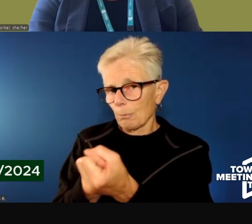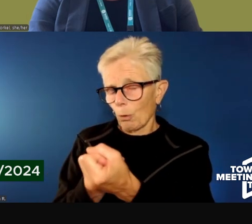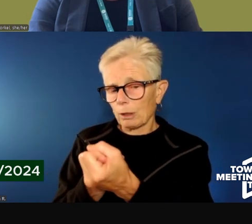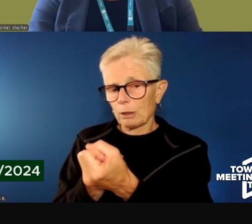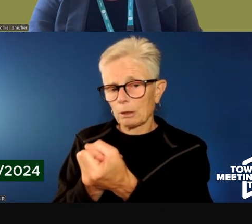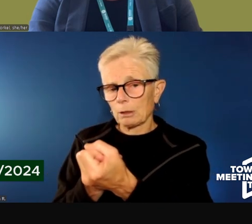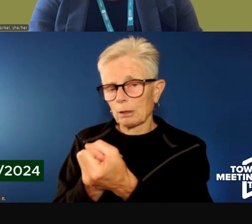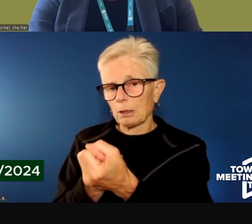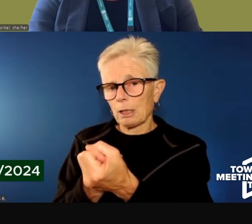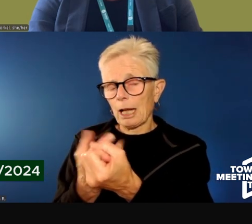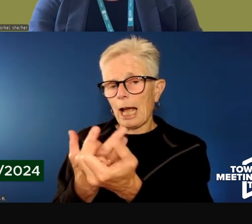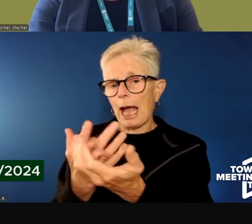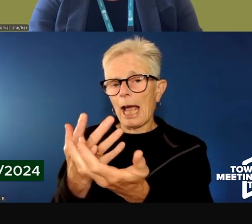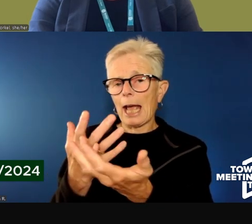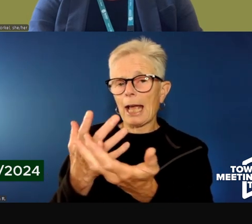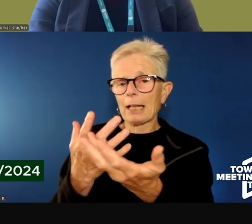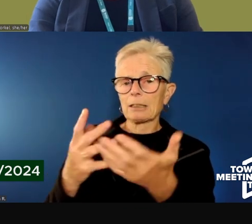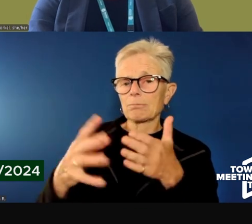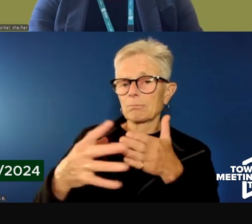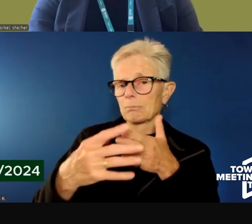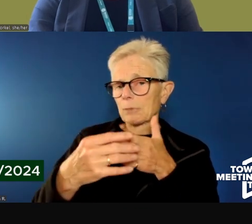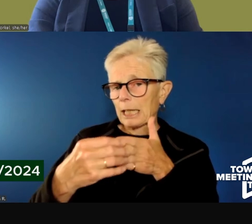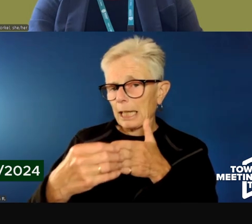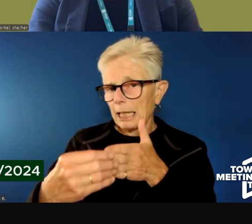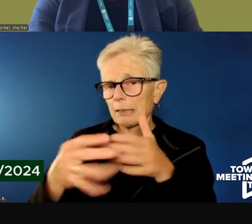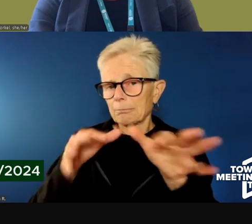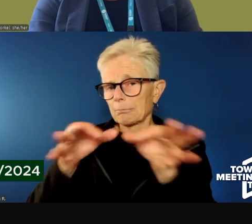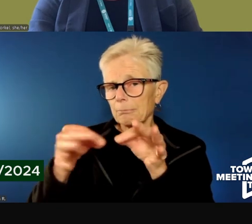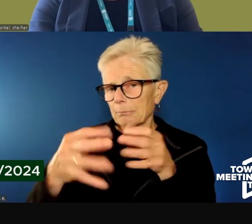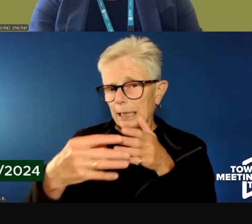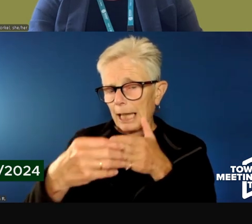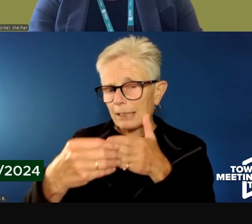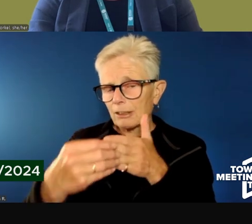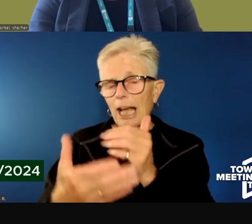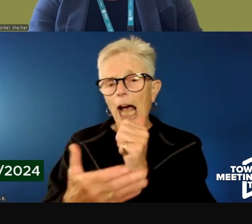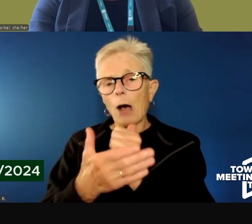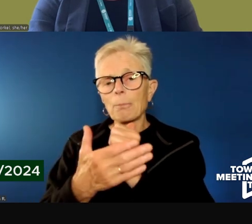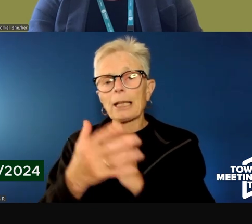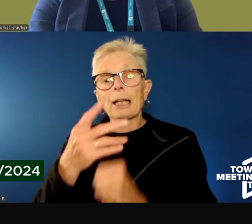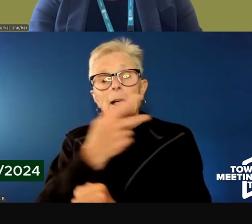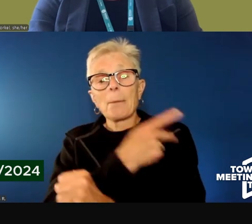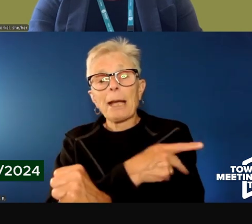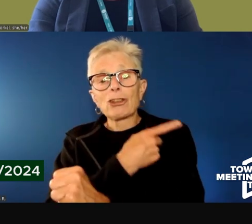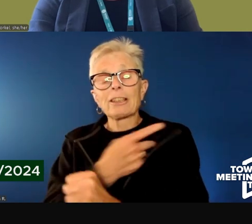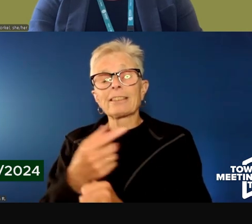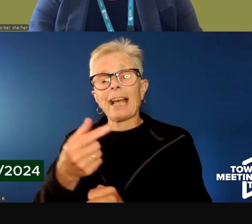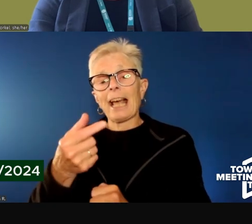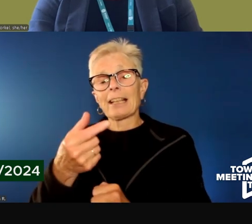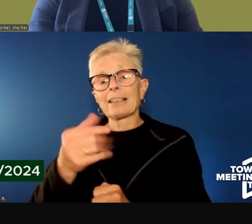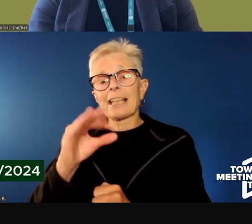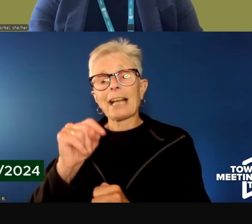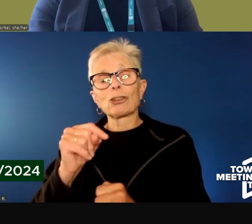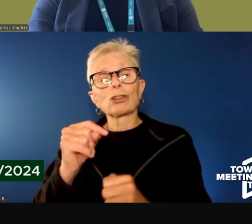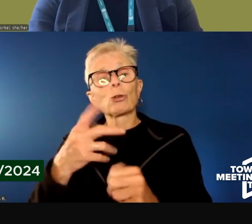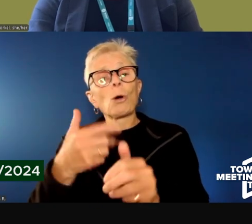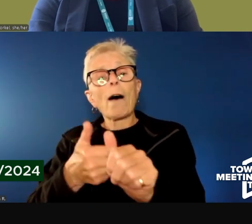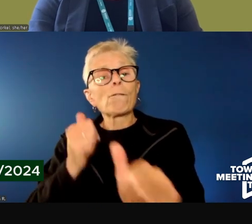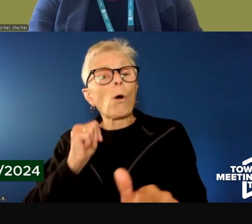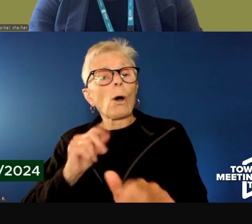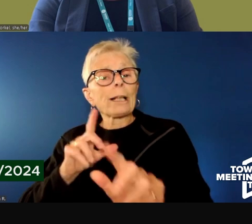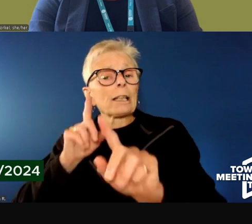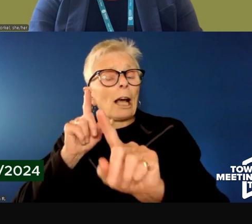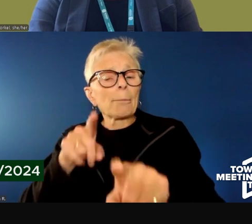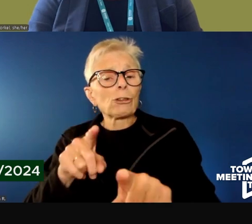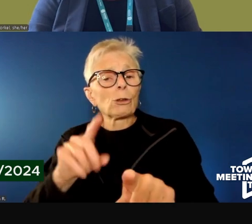I guess medical direction for helping patients and guests not have to come to the emergency room. So if